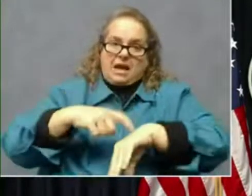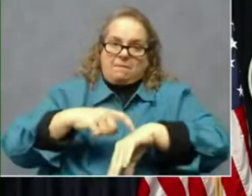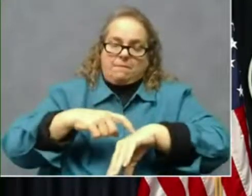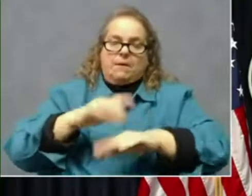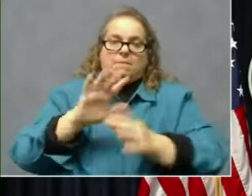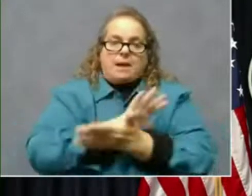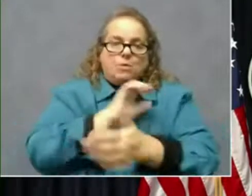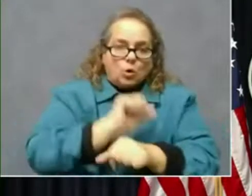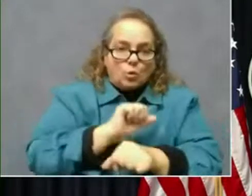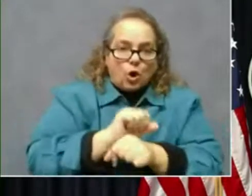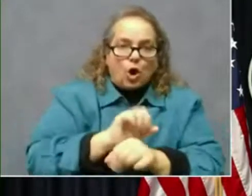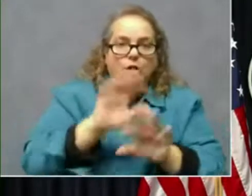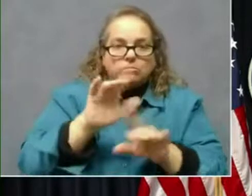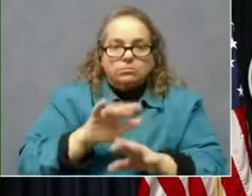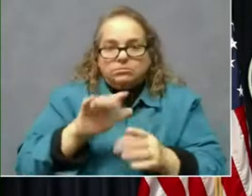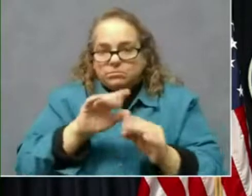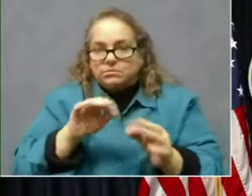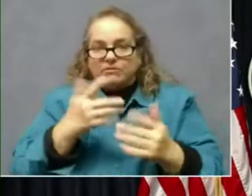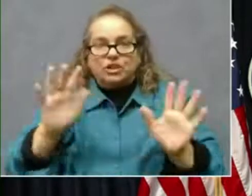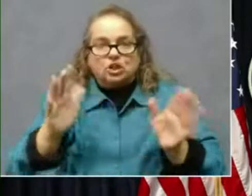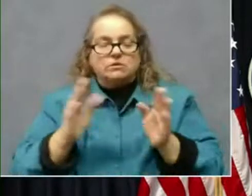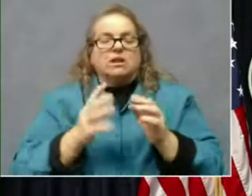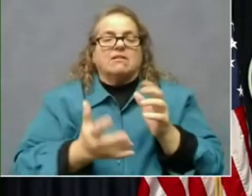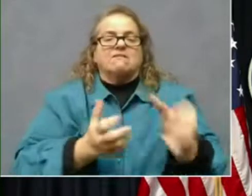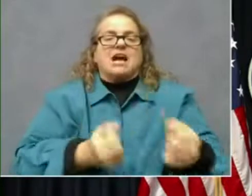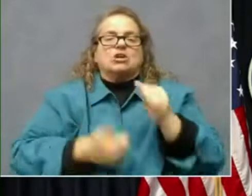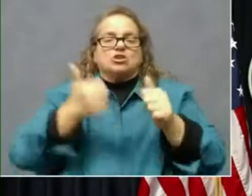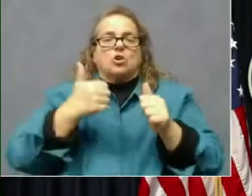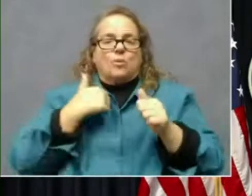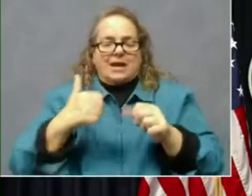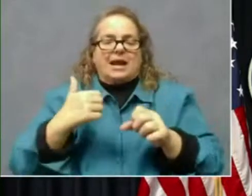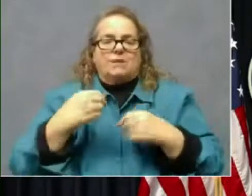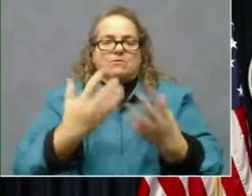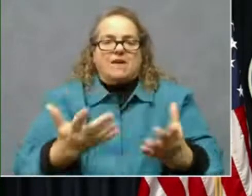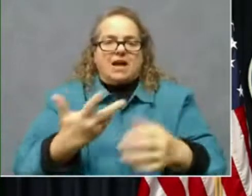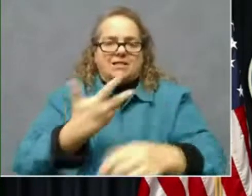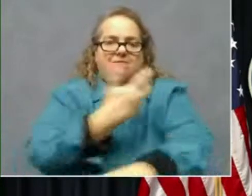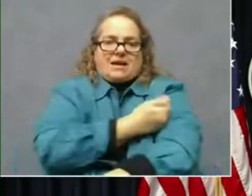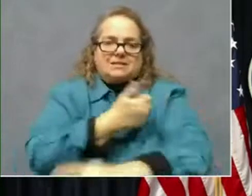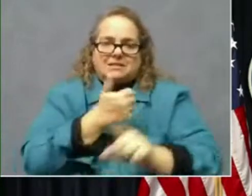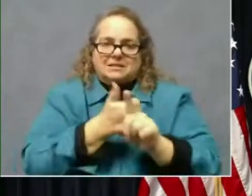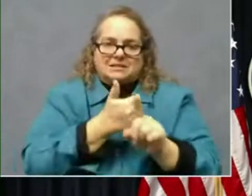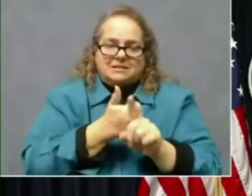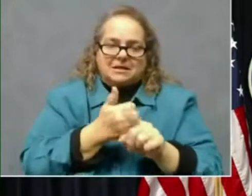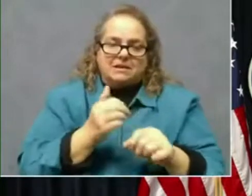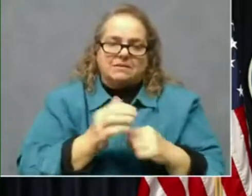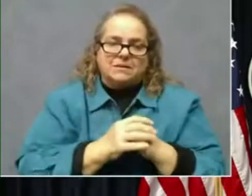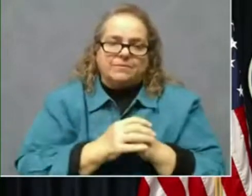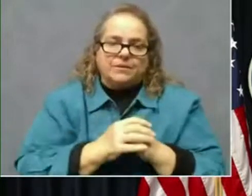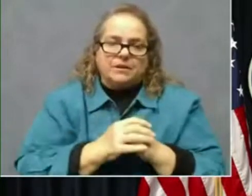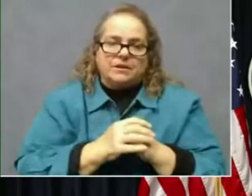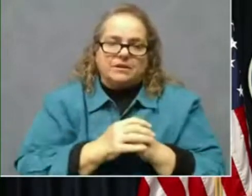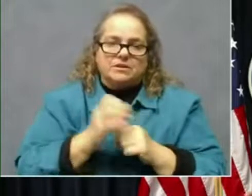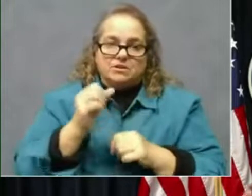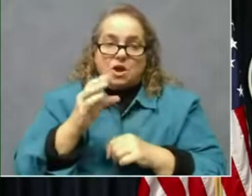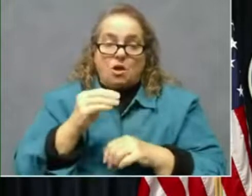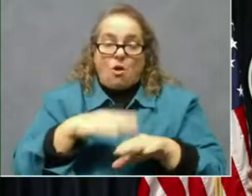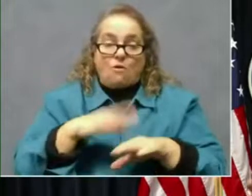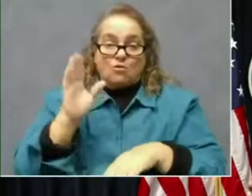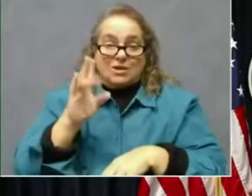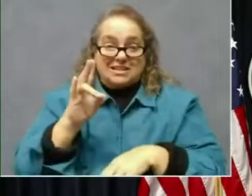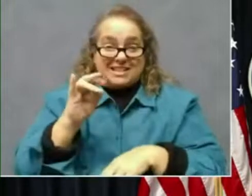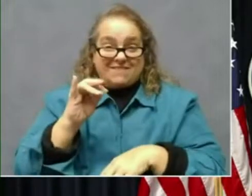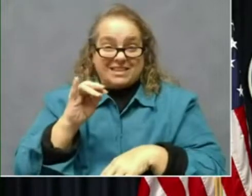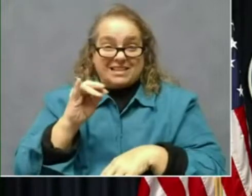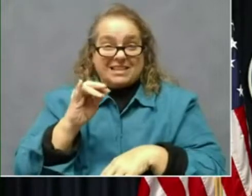faster we can provide the vaccines themselves. So those over 70, again, that's going to be